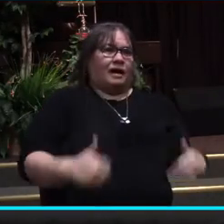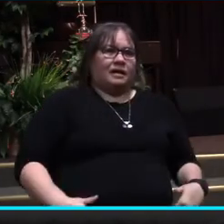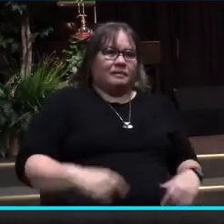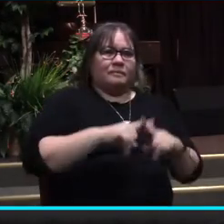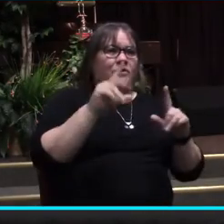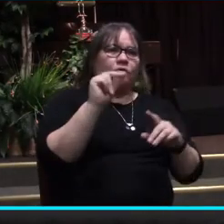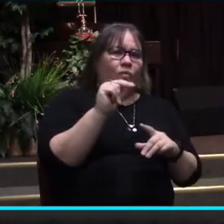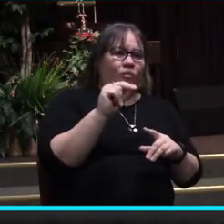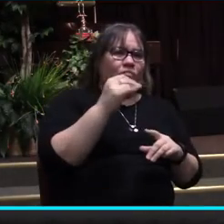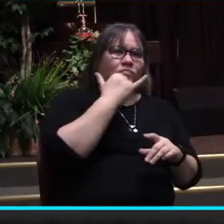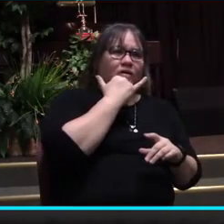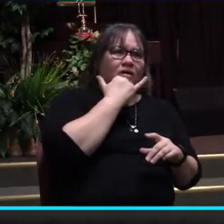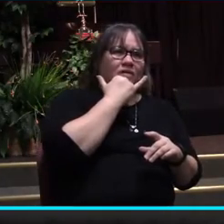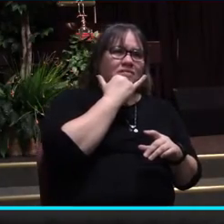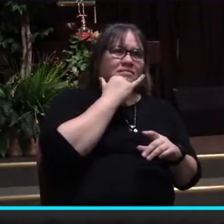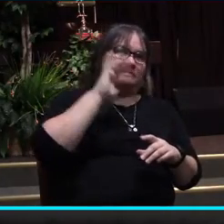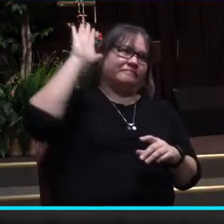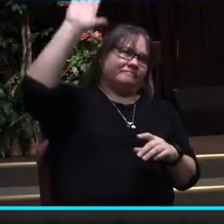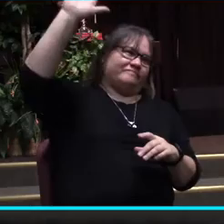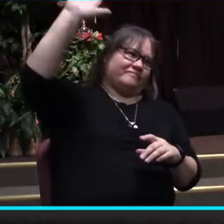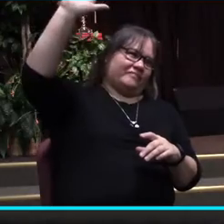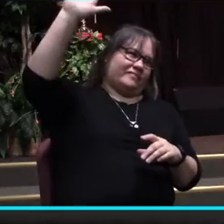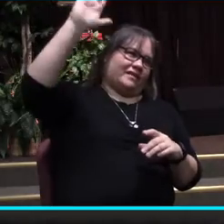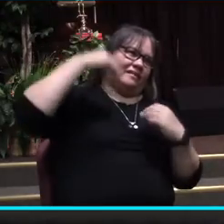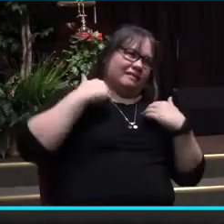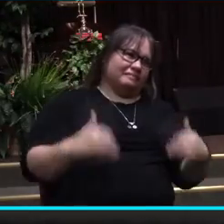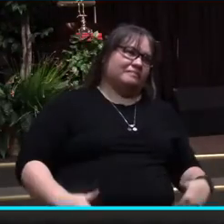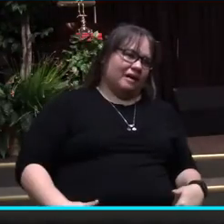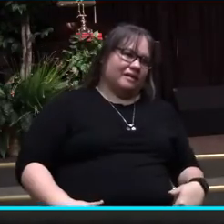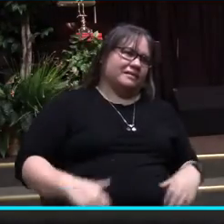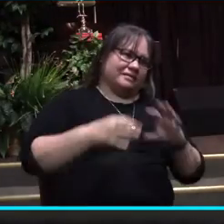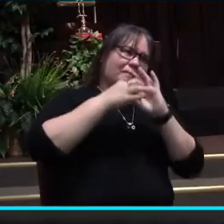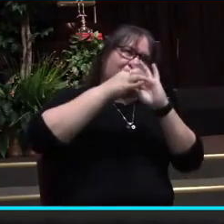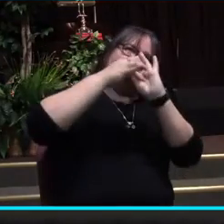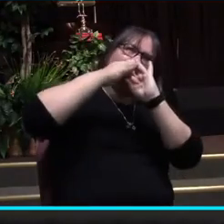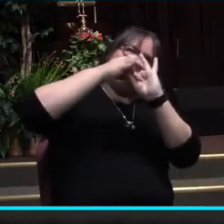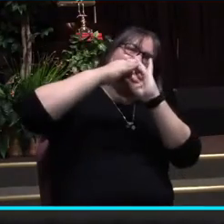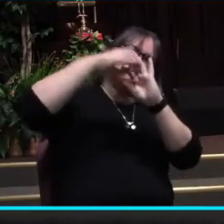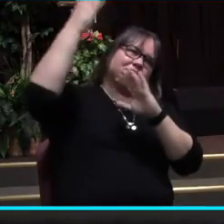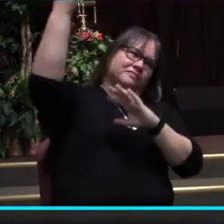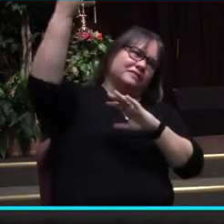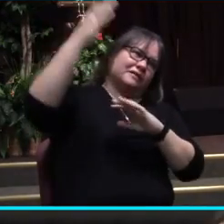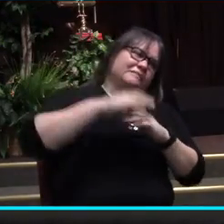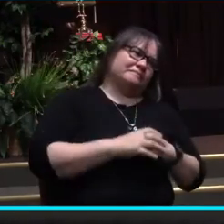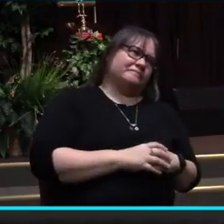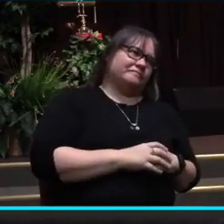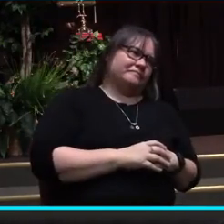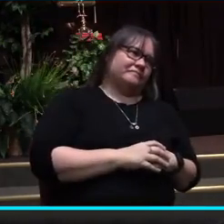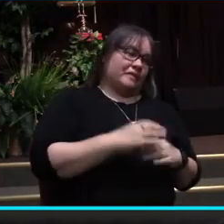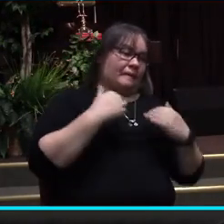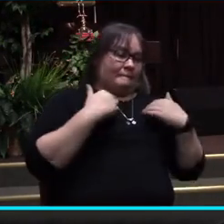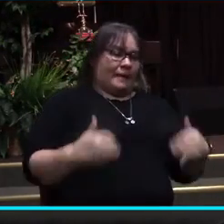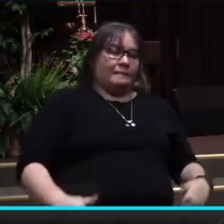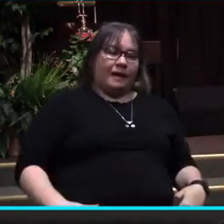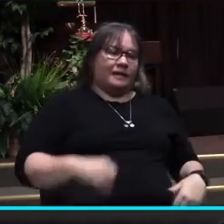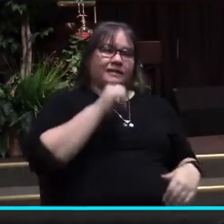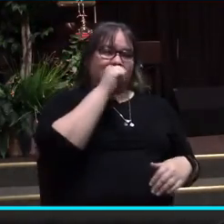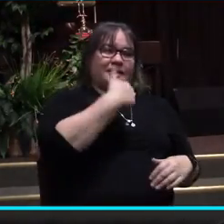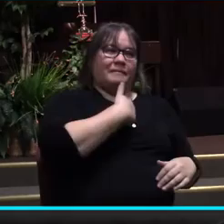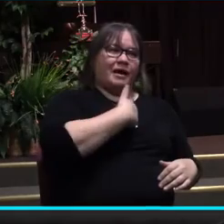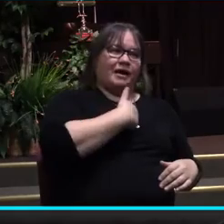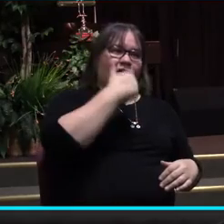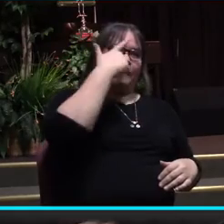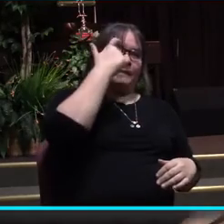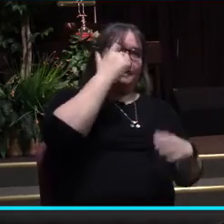but it's his. It belongs to God. My body is not my own,